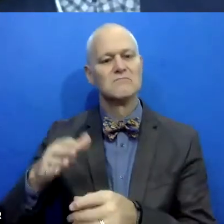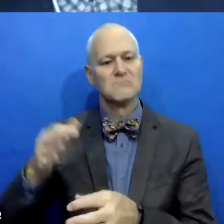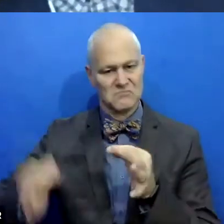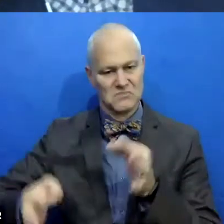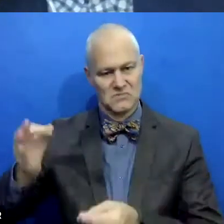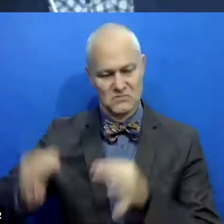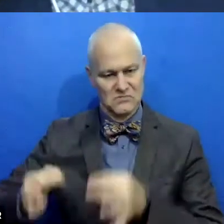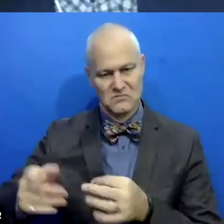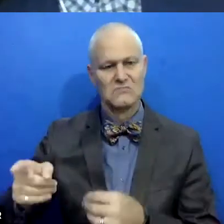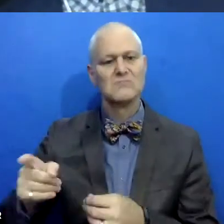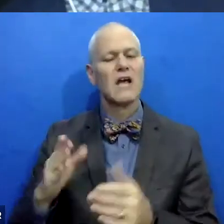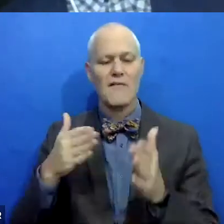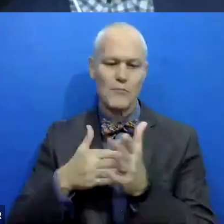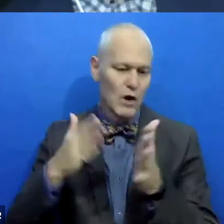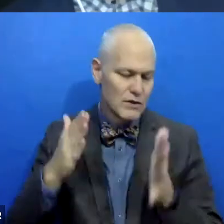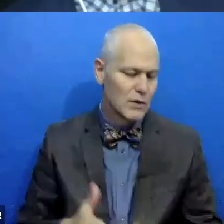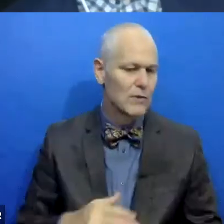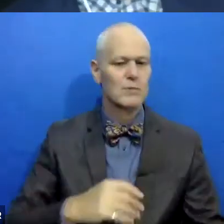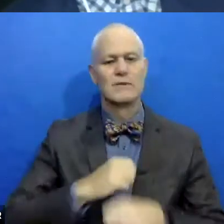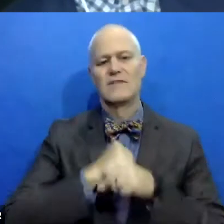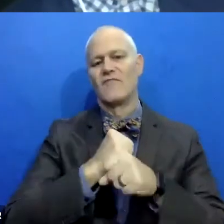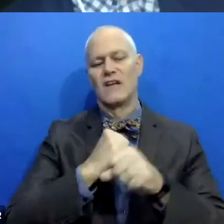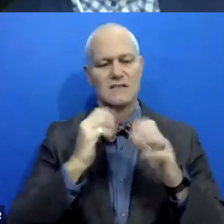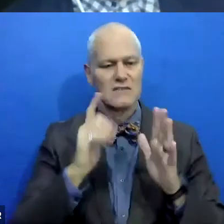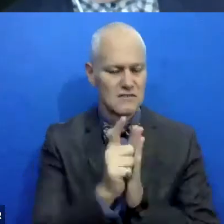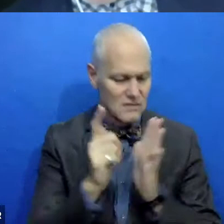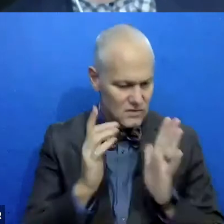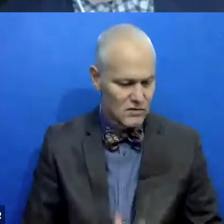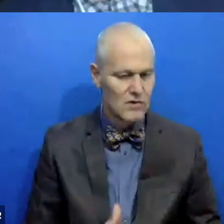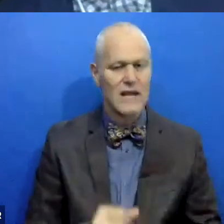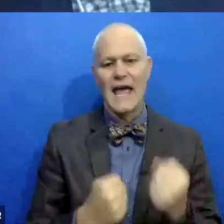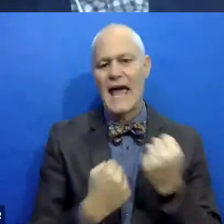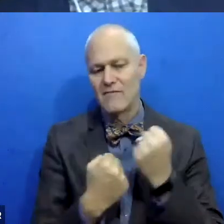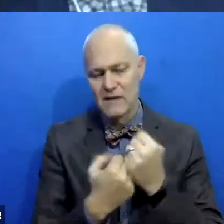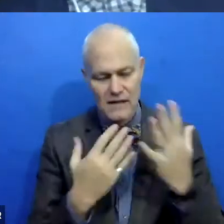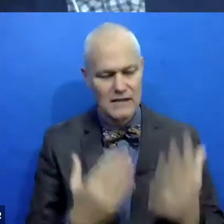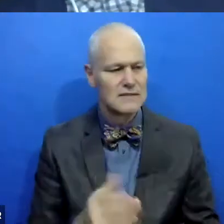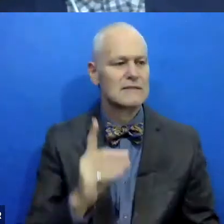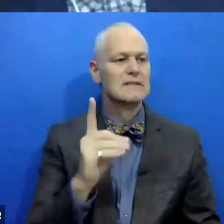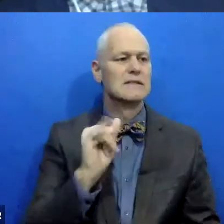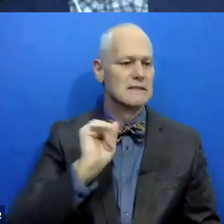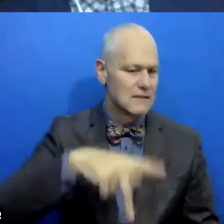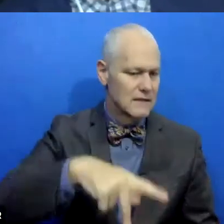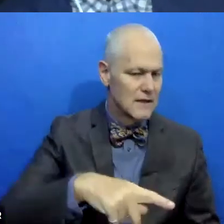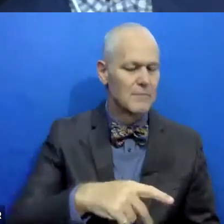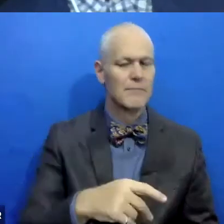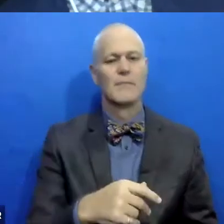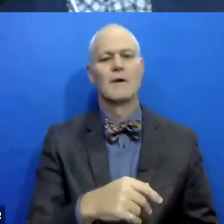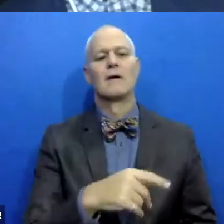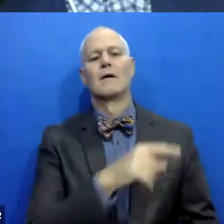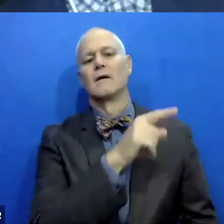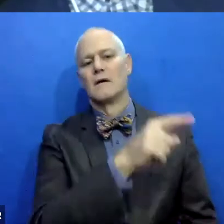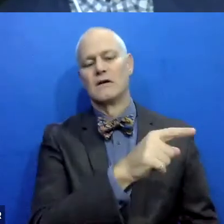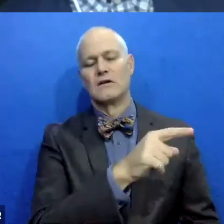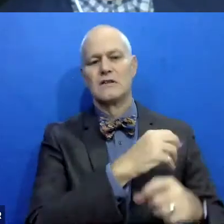Uh, there were prosecutors, defense attorneys, advocates, folks who worked for DIP, um, representatives from, uh, the